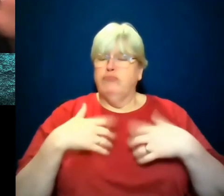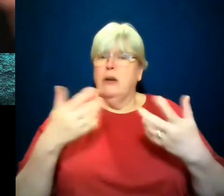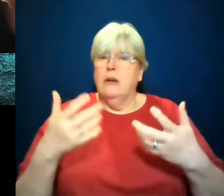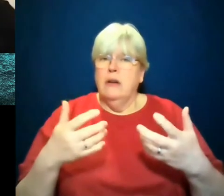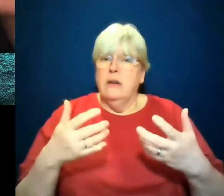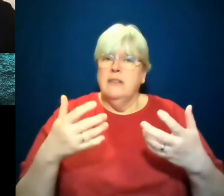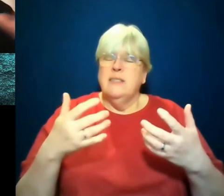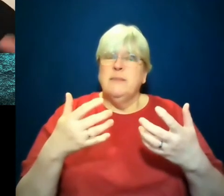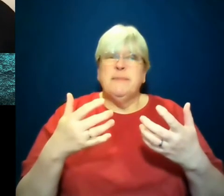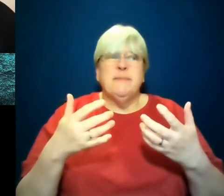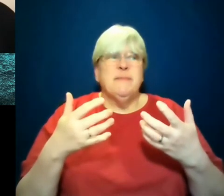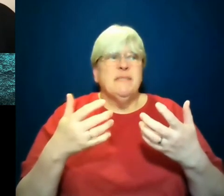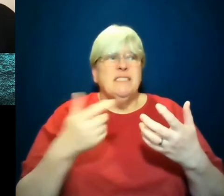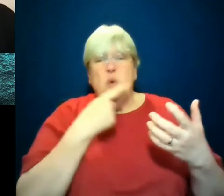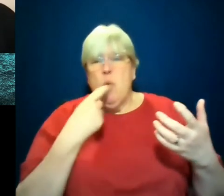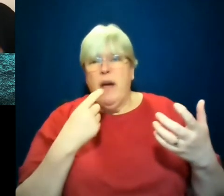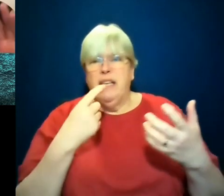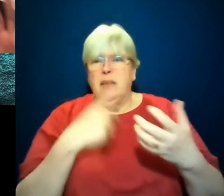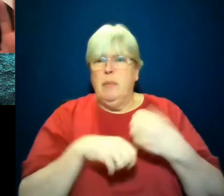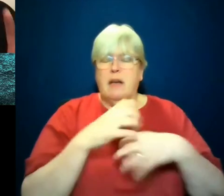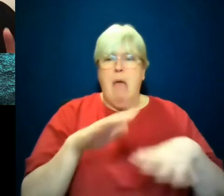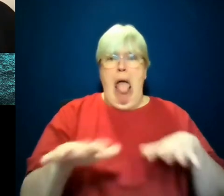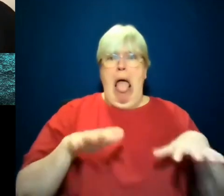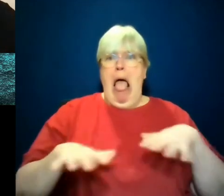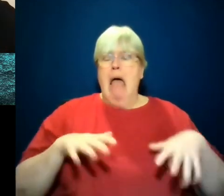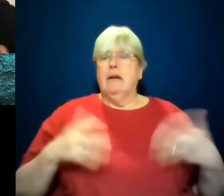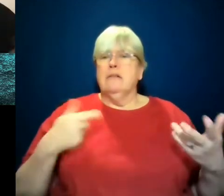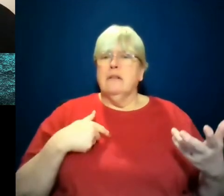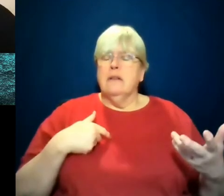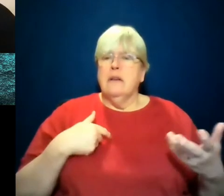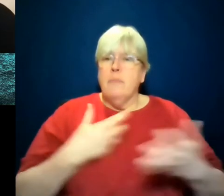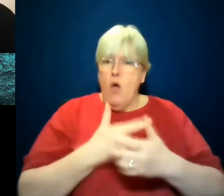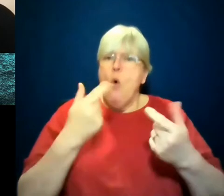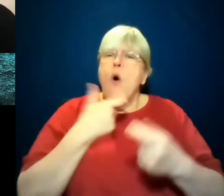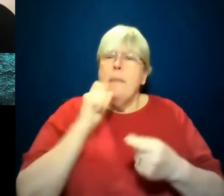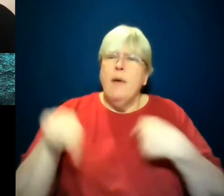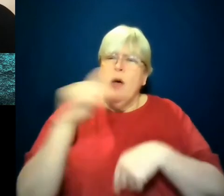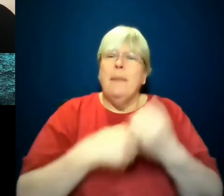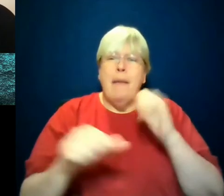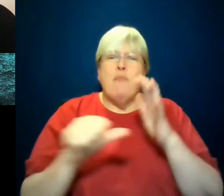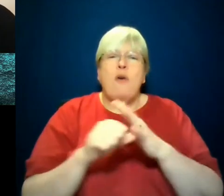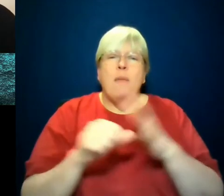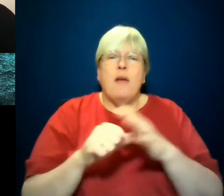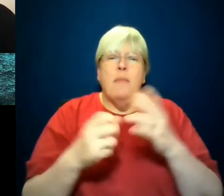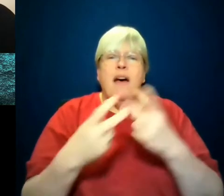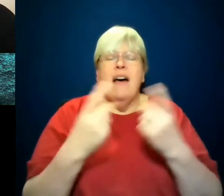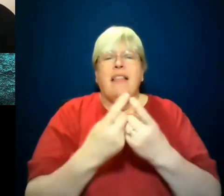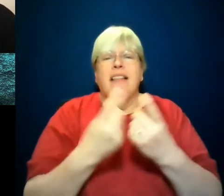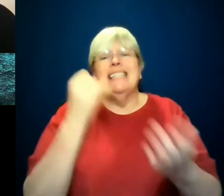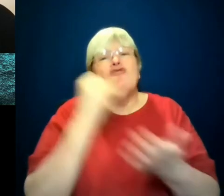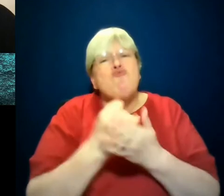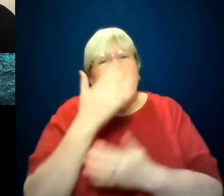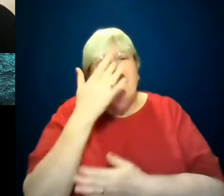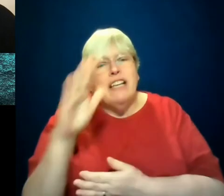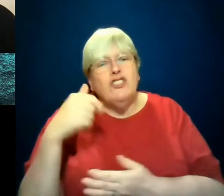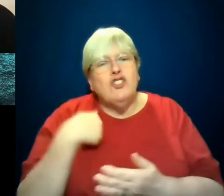centering of whiteness at the center of America for a lot of people is a problem. But the other thing I want to talk about is about crime fiction and why